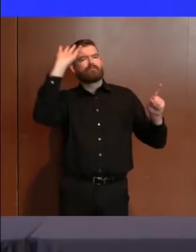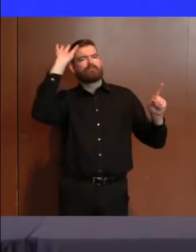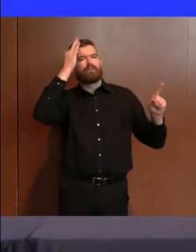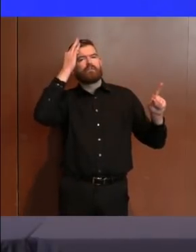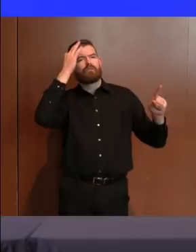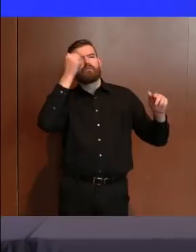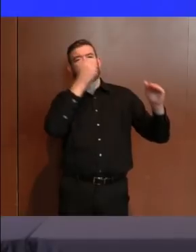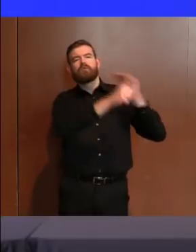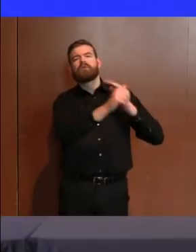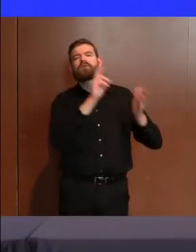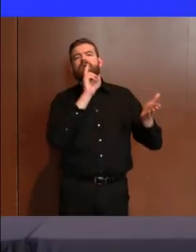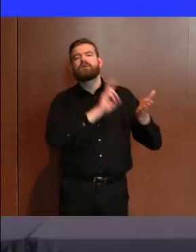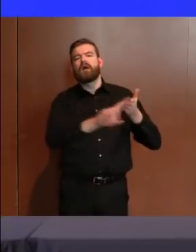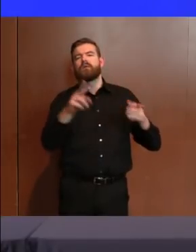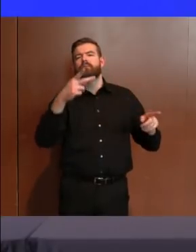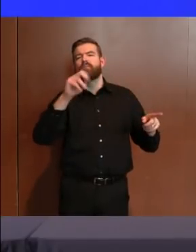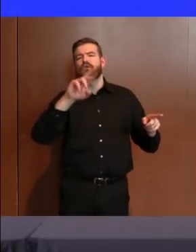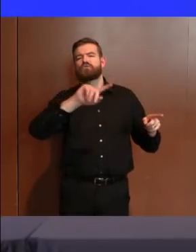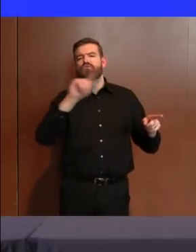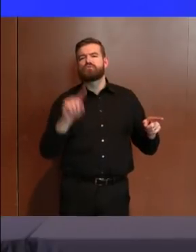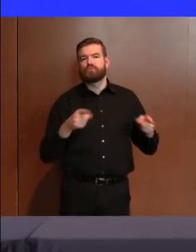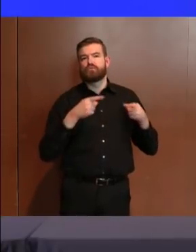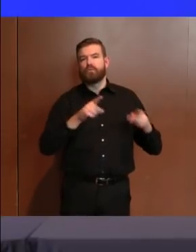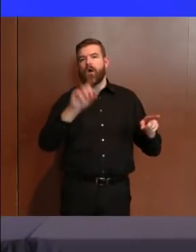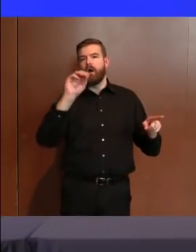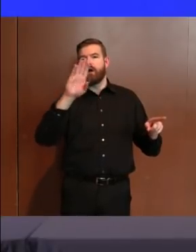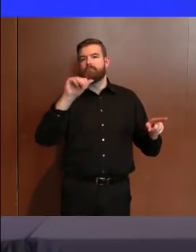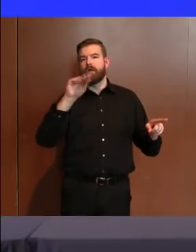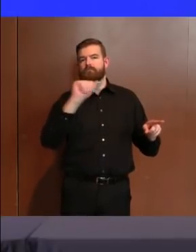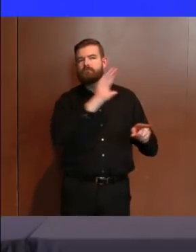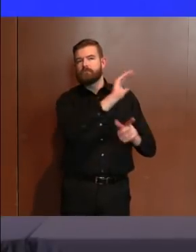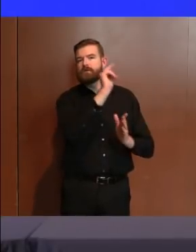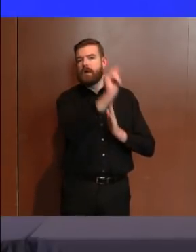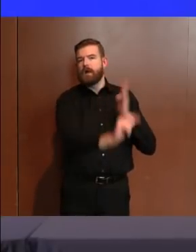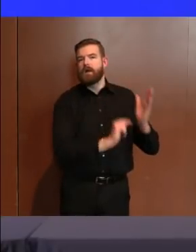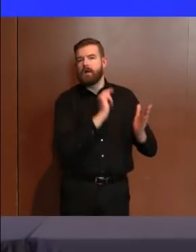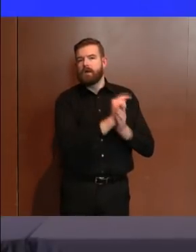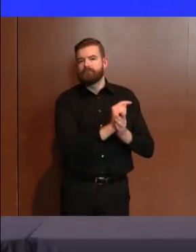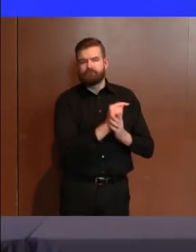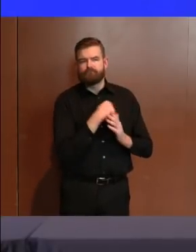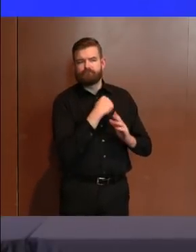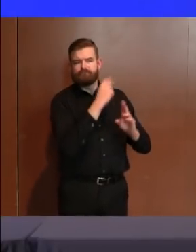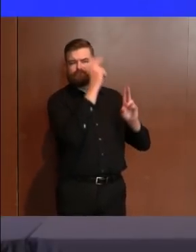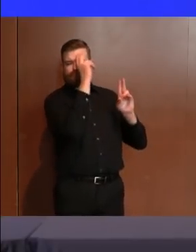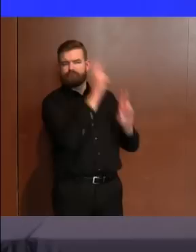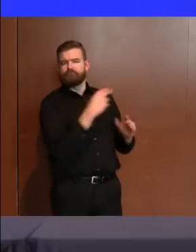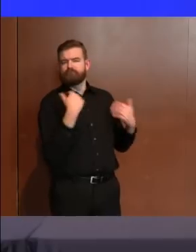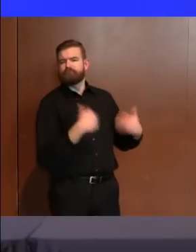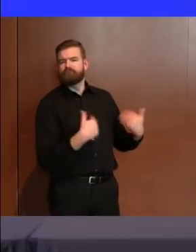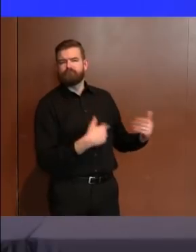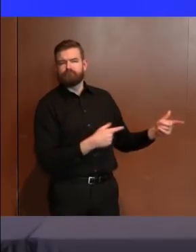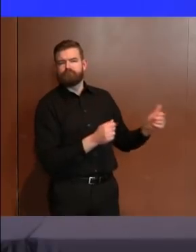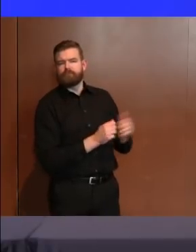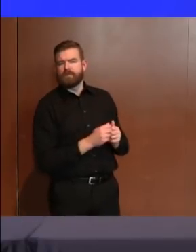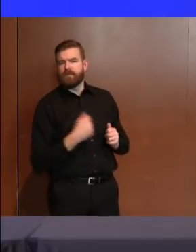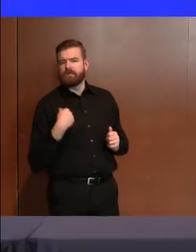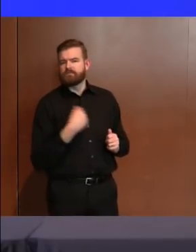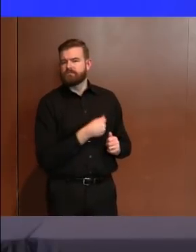the Obama administration, and for all those reasons, we're incredibly honored and glad to have you at the helm, particularly during this crisis.